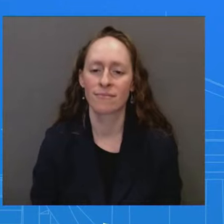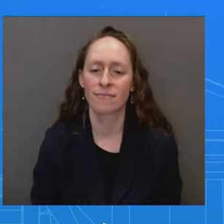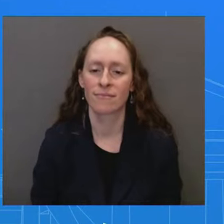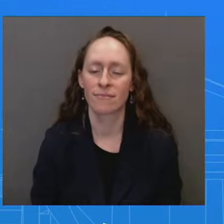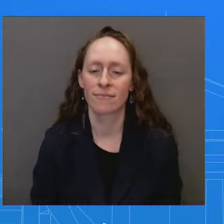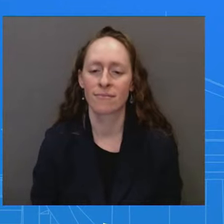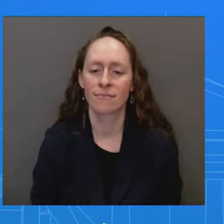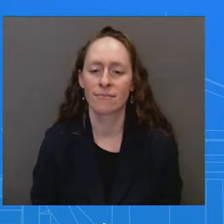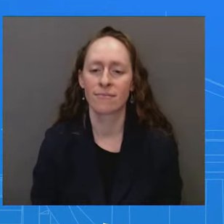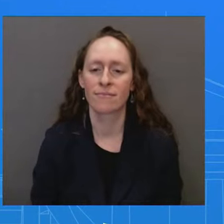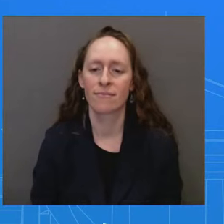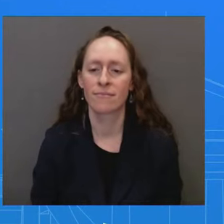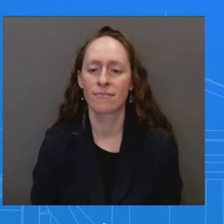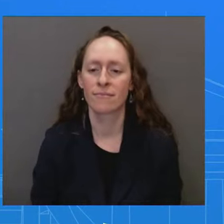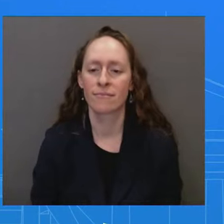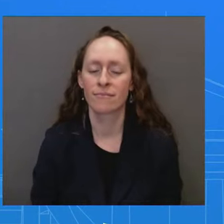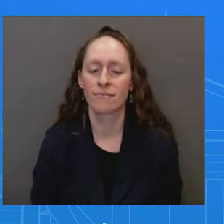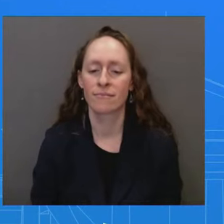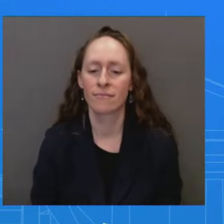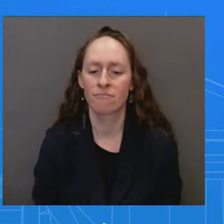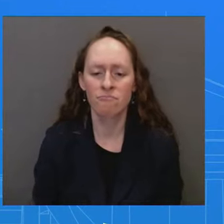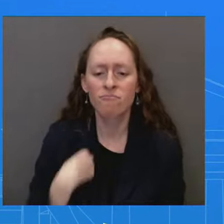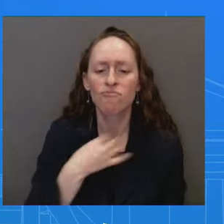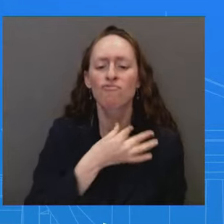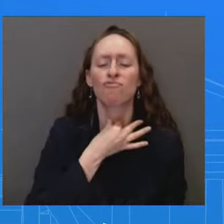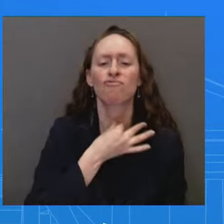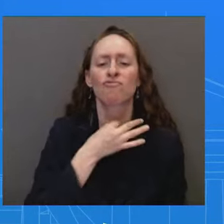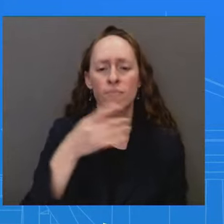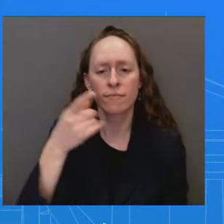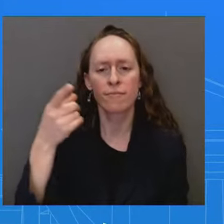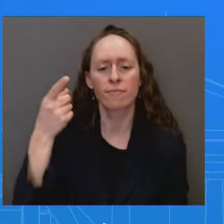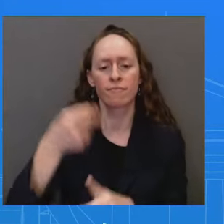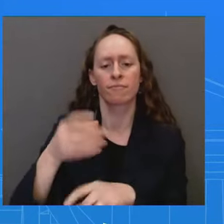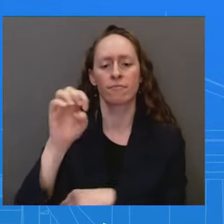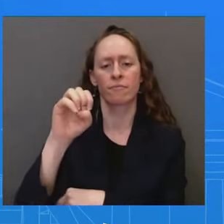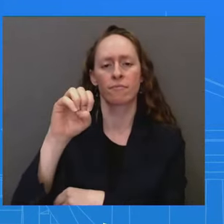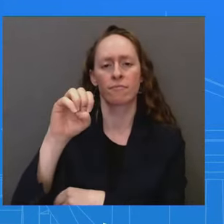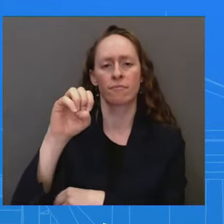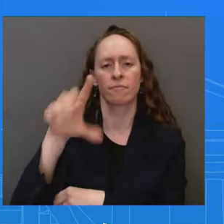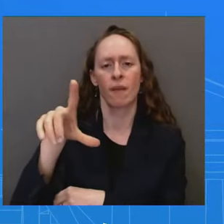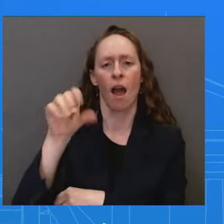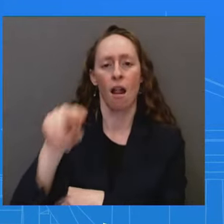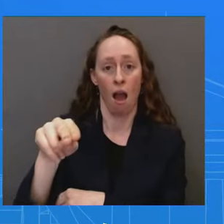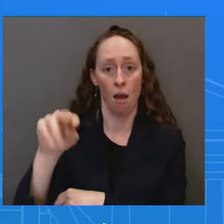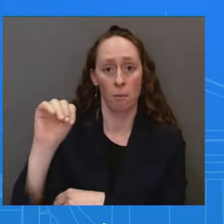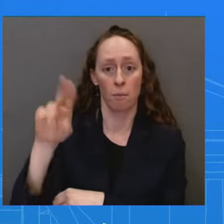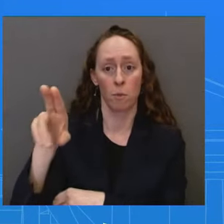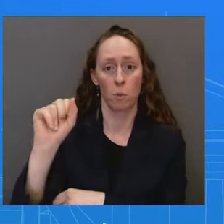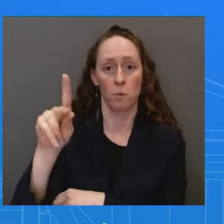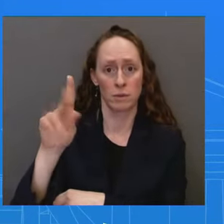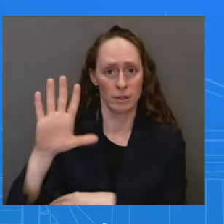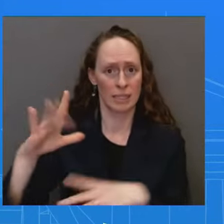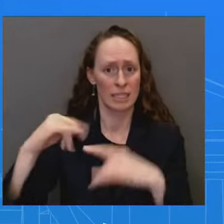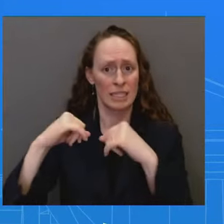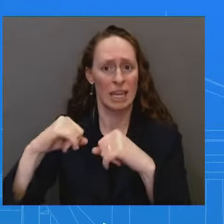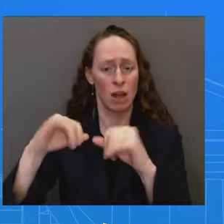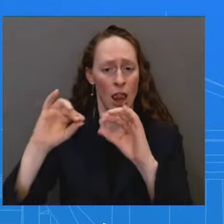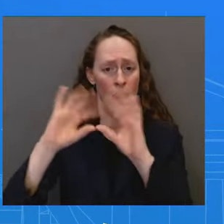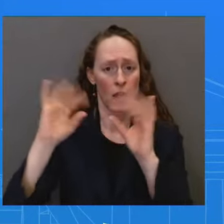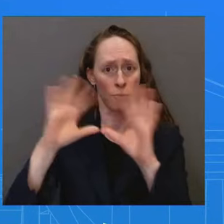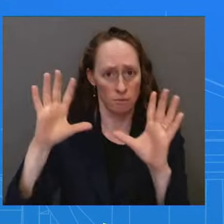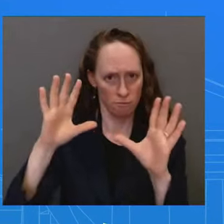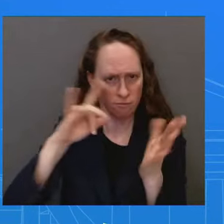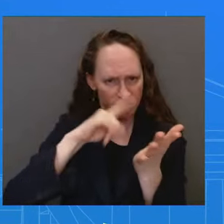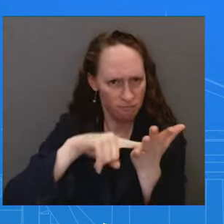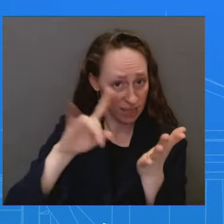allegations of drug use, which would obviously violate his agreement? You'd have to talk to the Defense Department on that. And